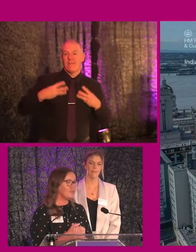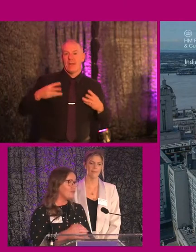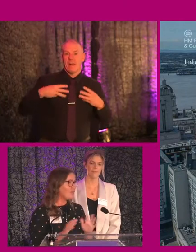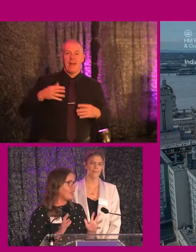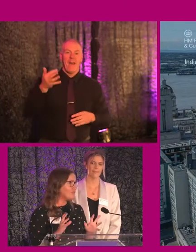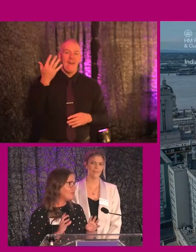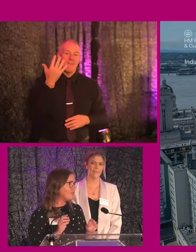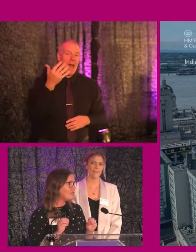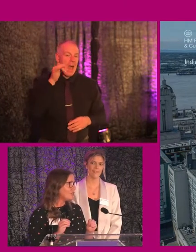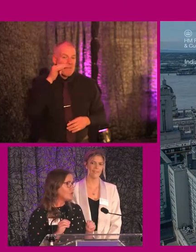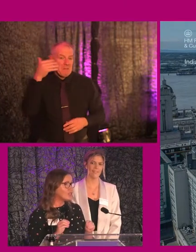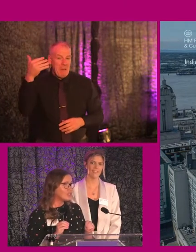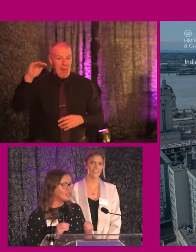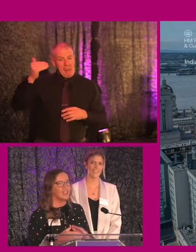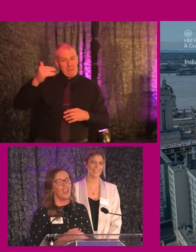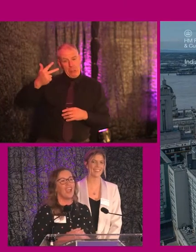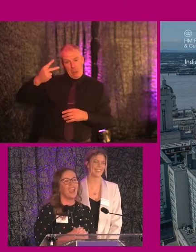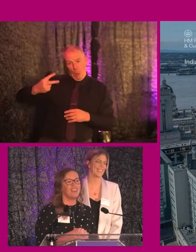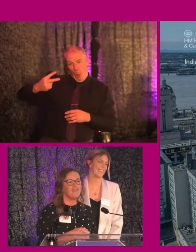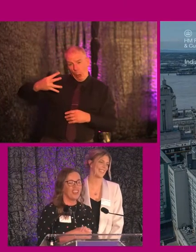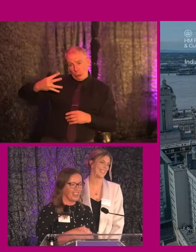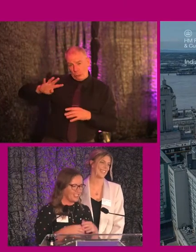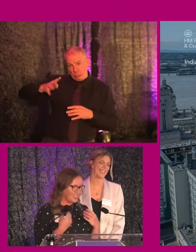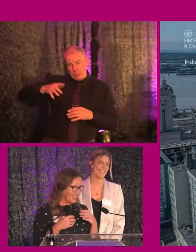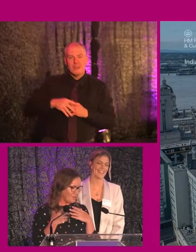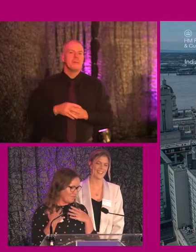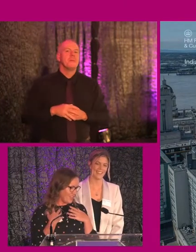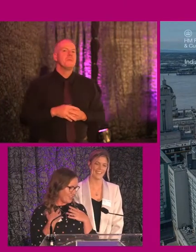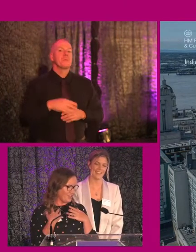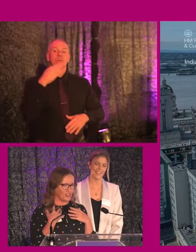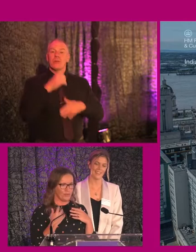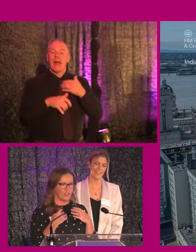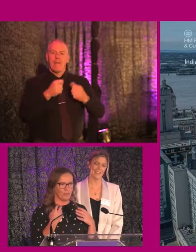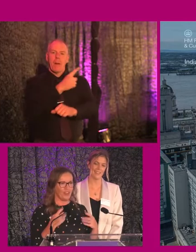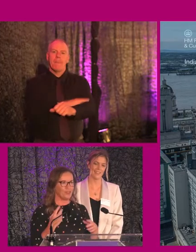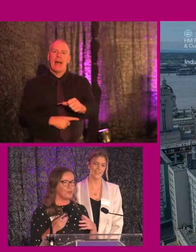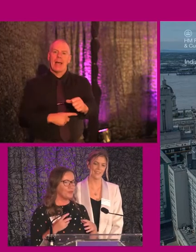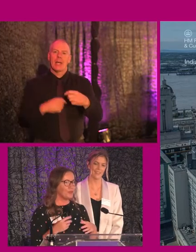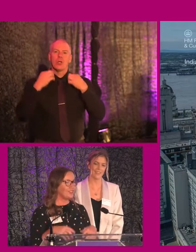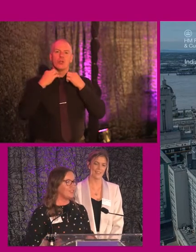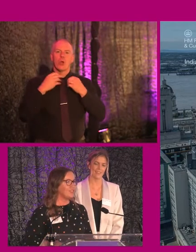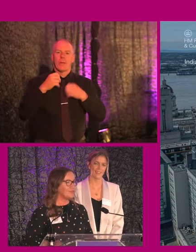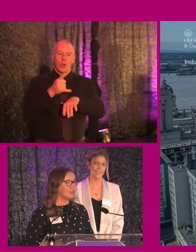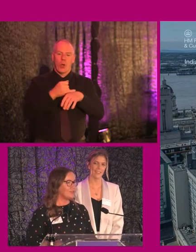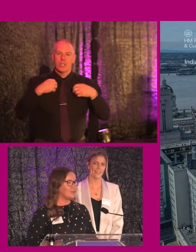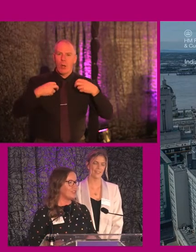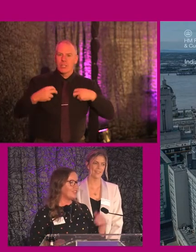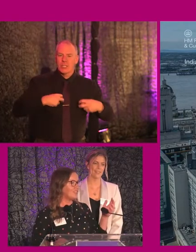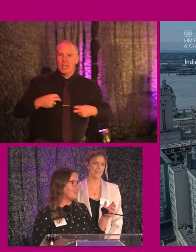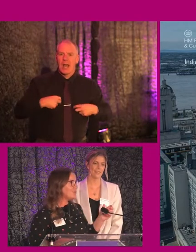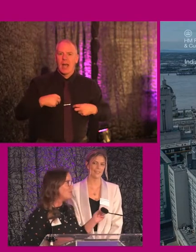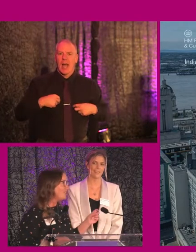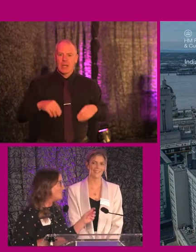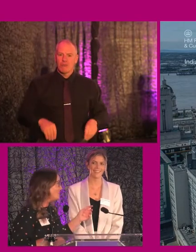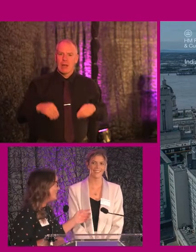five foot five and three quarters. Today I have a black shirt with some coloured spots on it and cream trousers. And